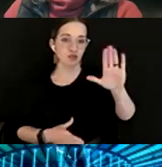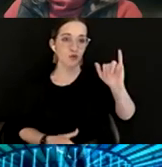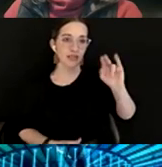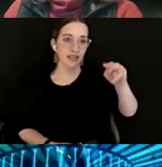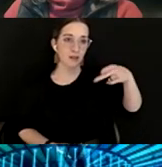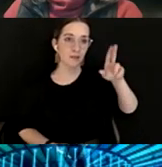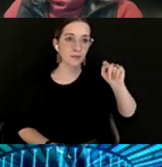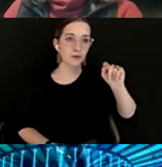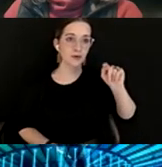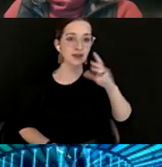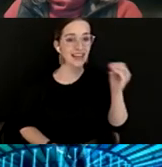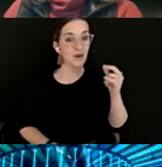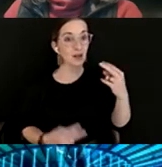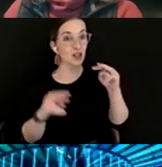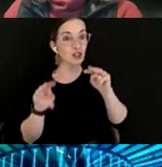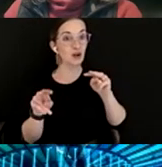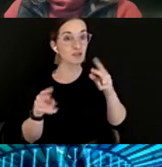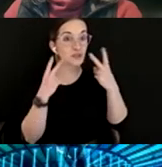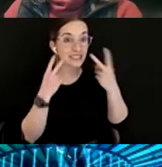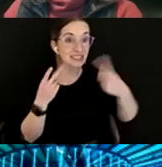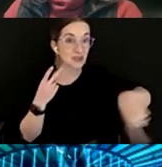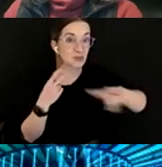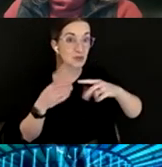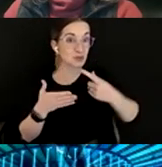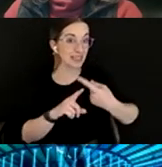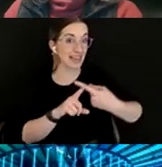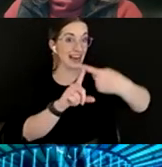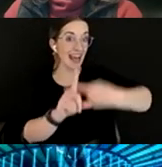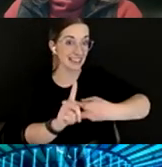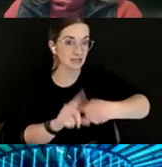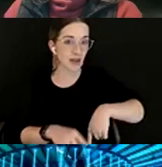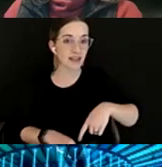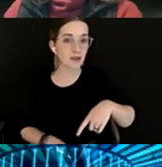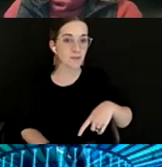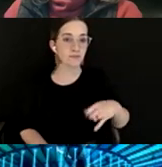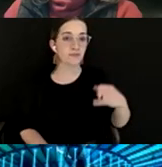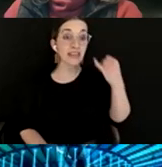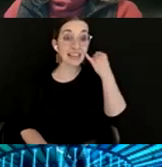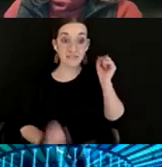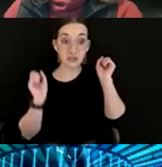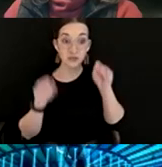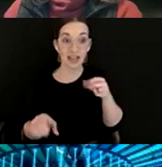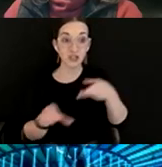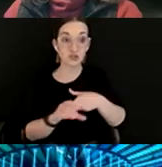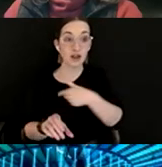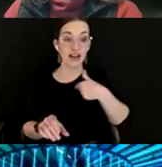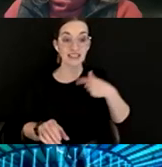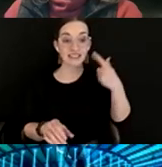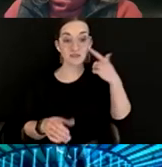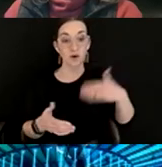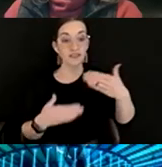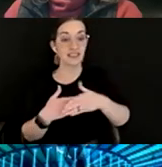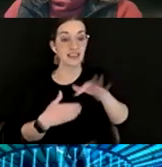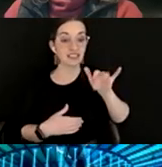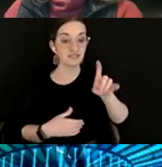And we look forward to seeing you next month. And we look forward to seeing you, if you can, join us for the next field wide conversation about the future of